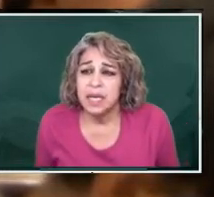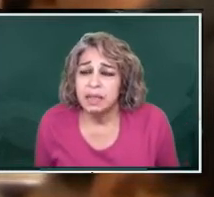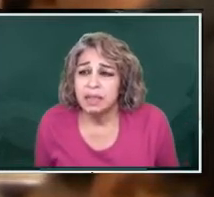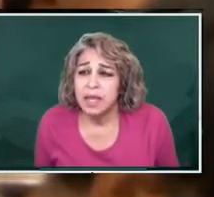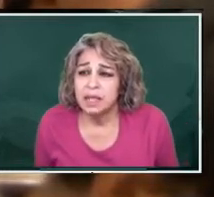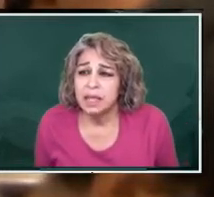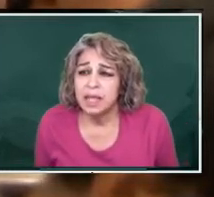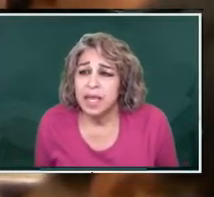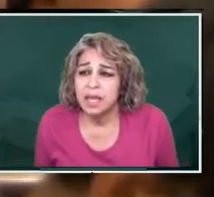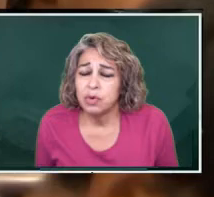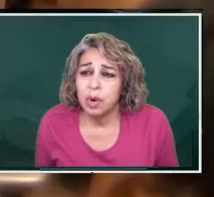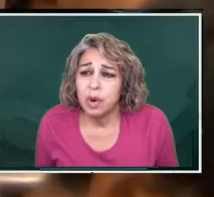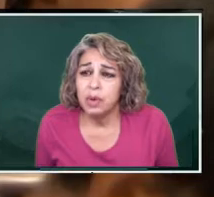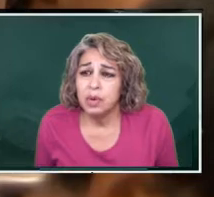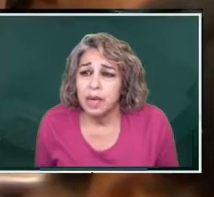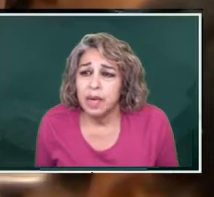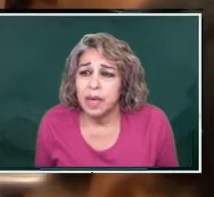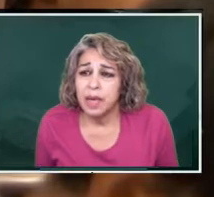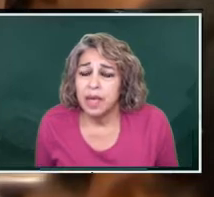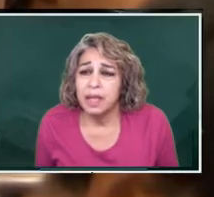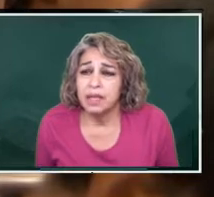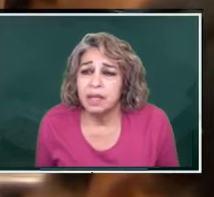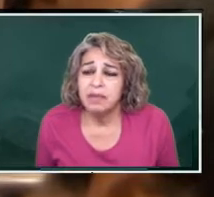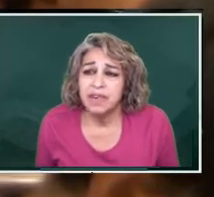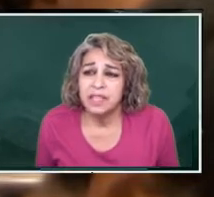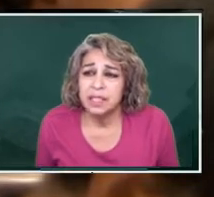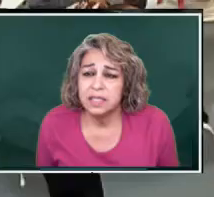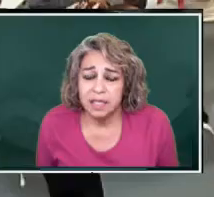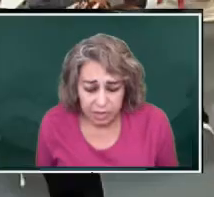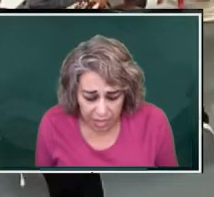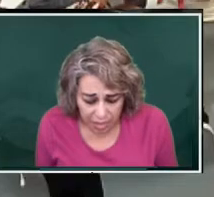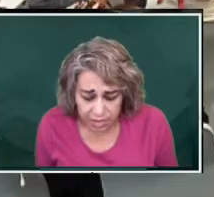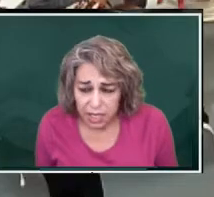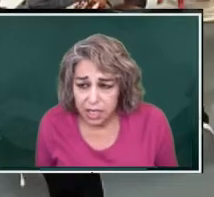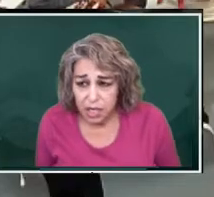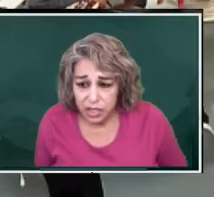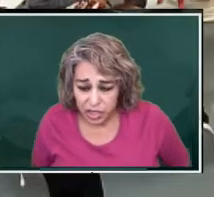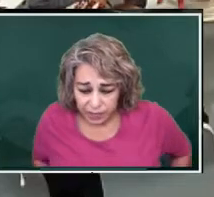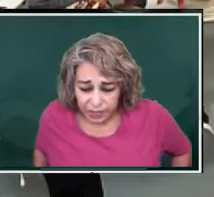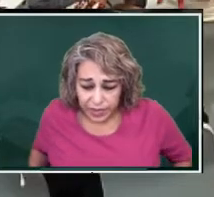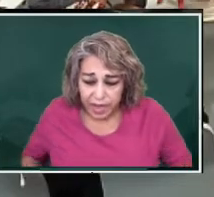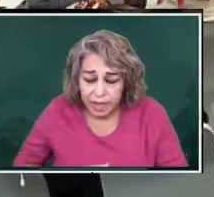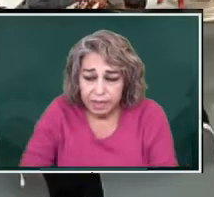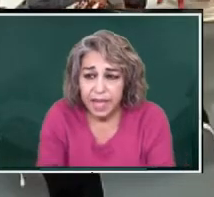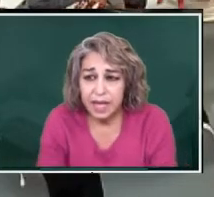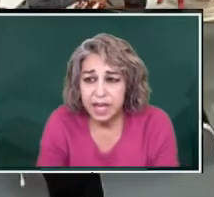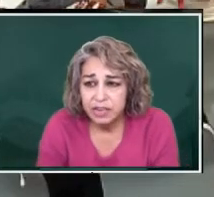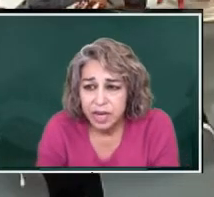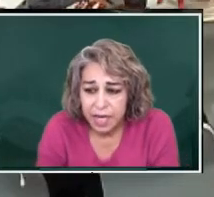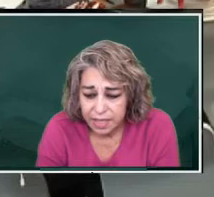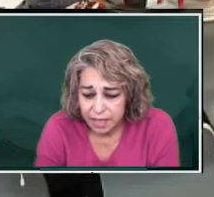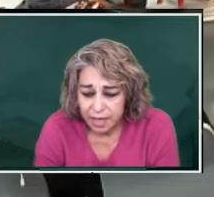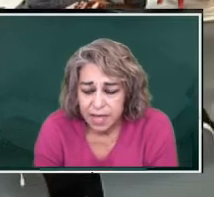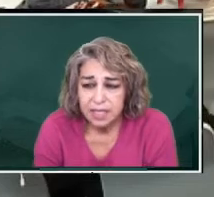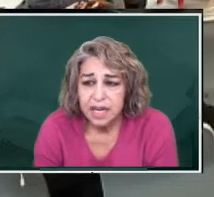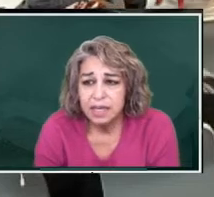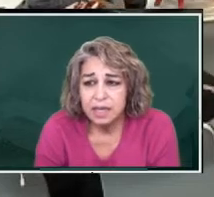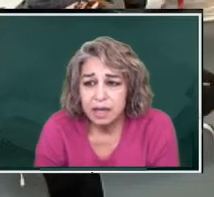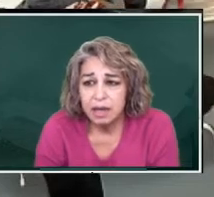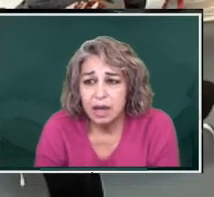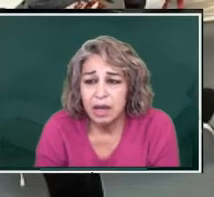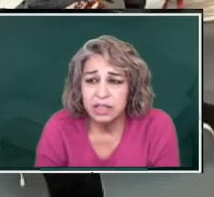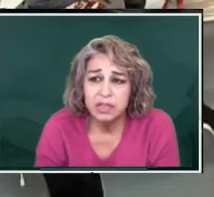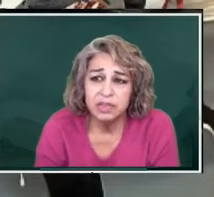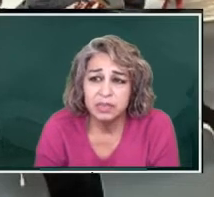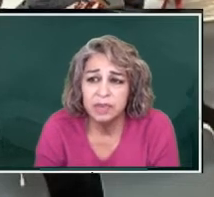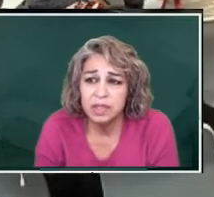that they can grow in their advances in technology. That internet has not